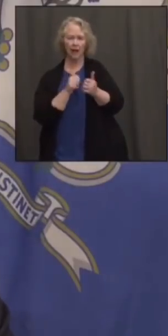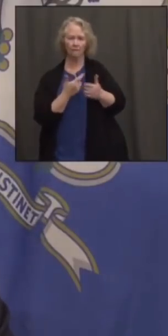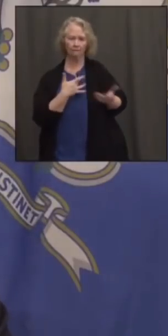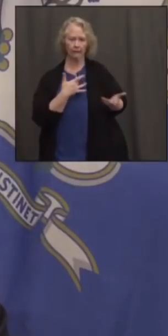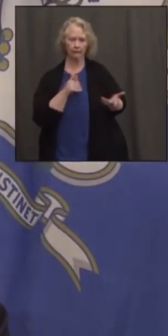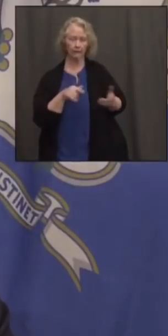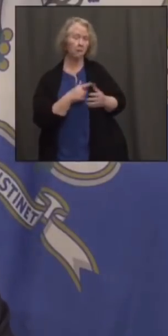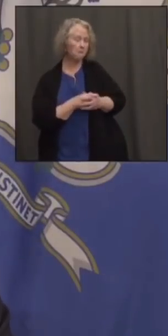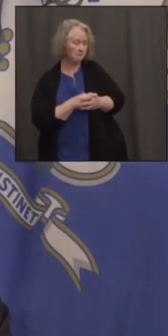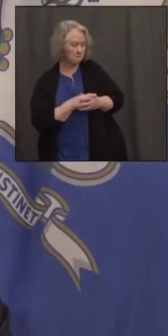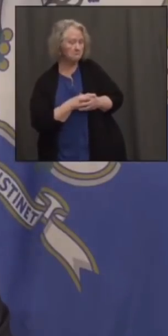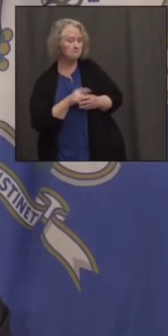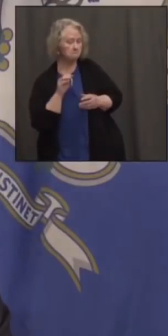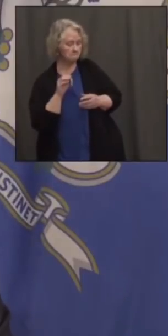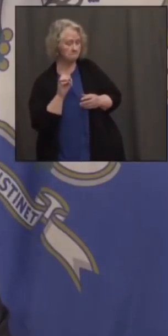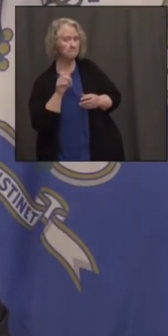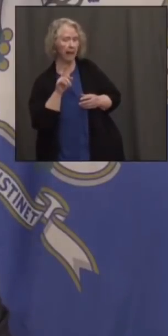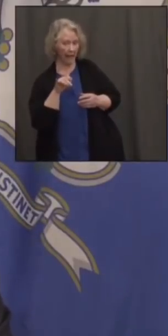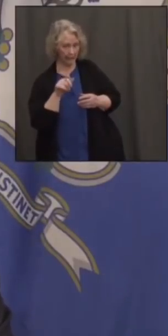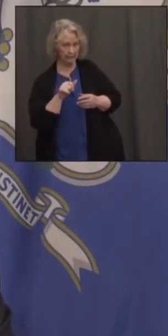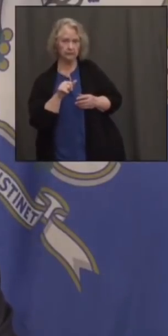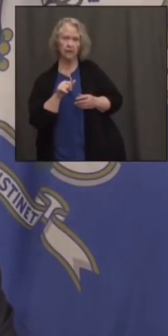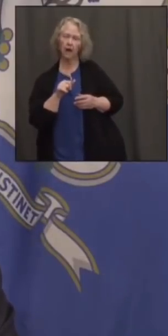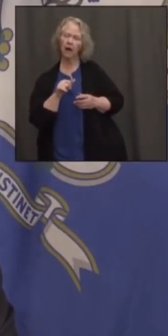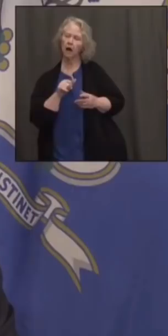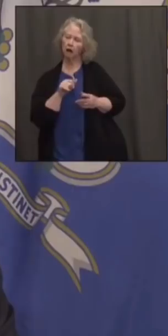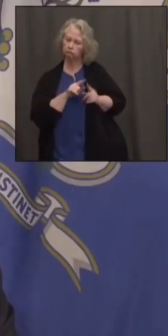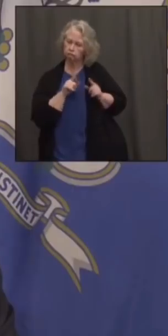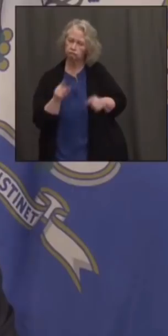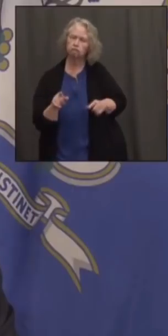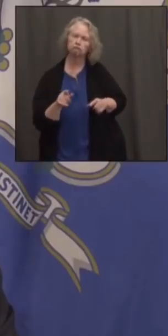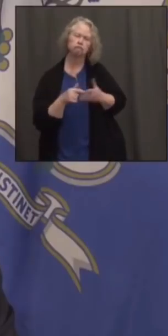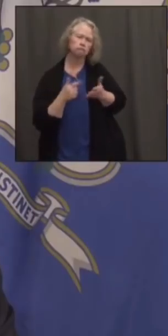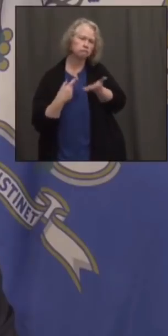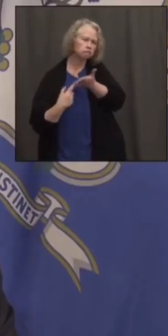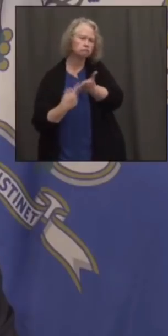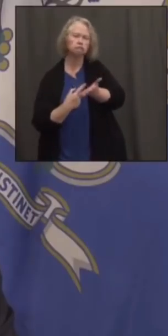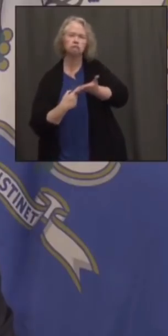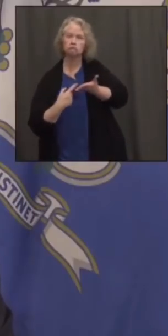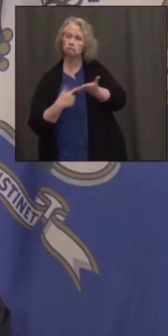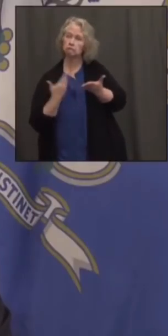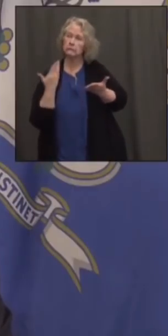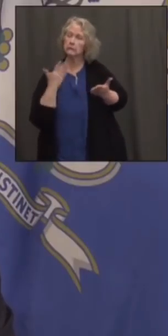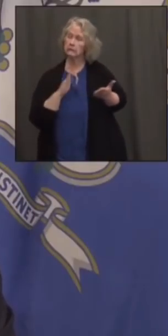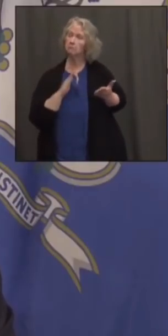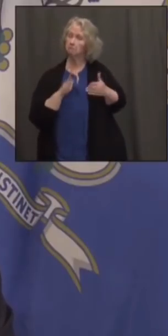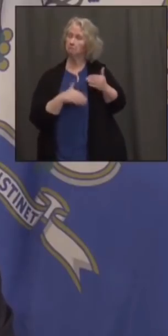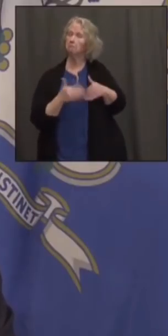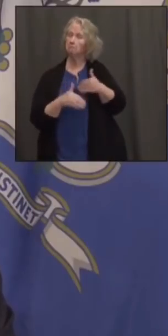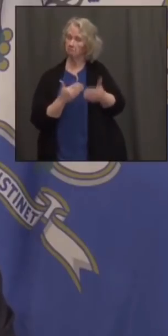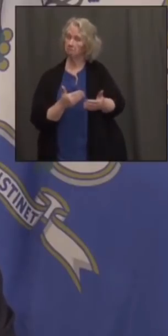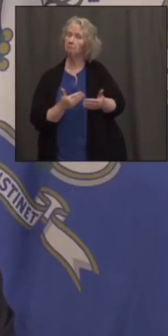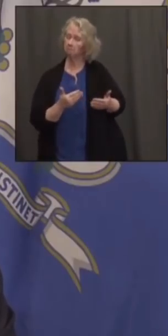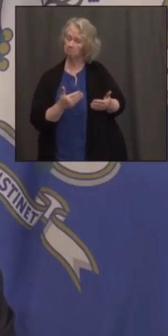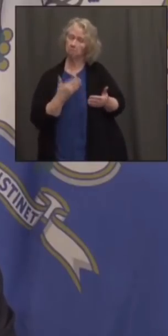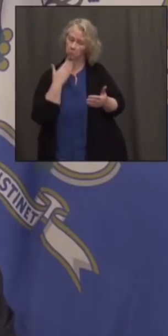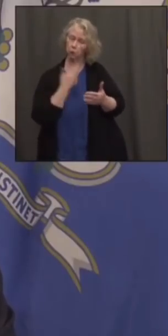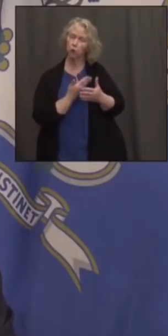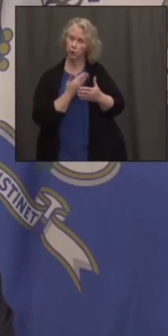Well, Melissa was in for many hours with appropriations, and I think they're having very constructive discussions.